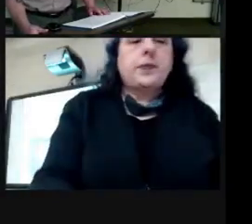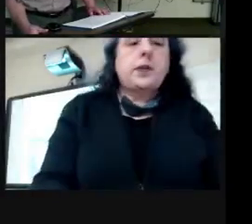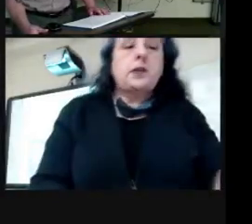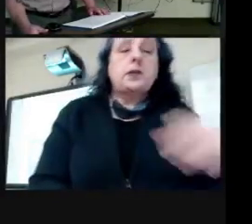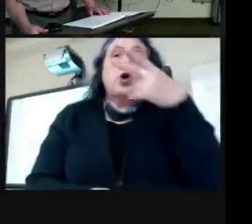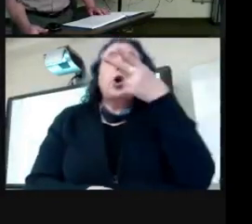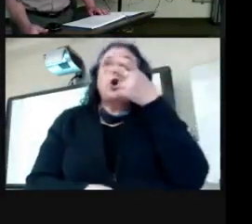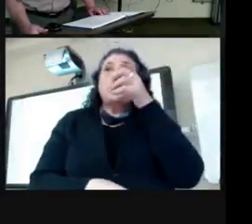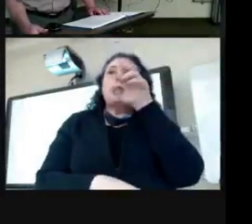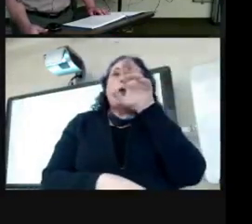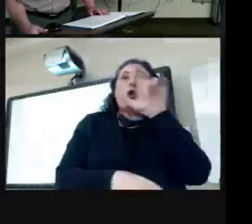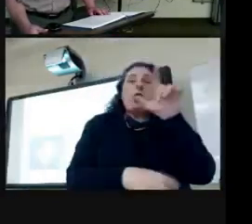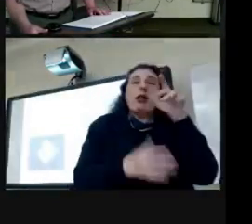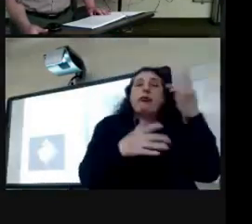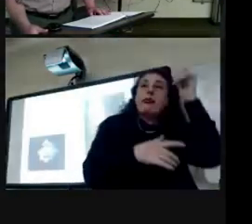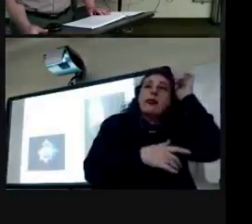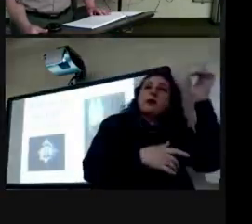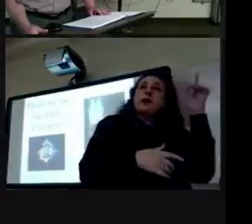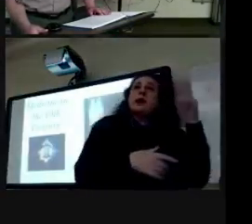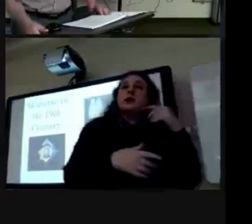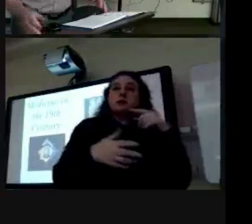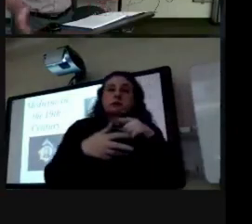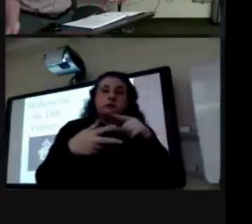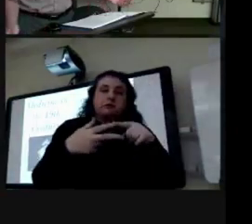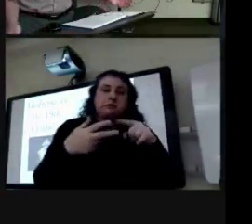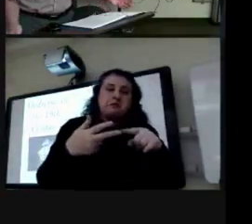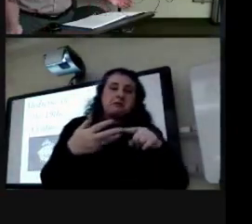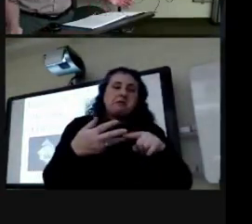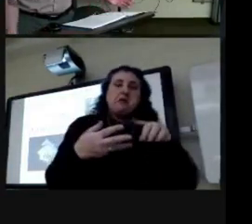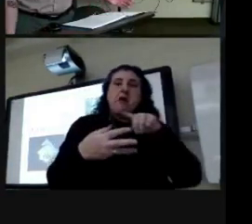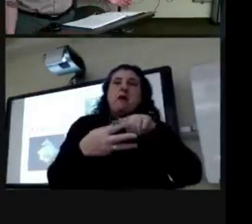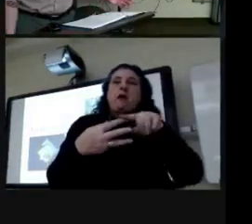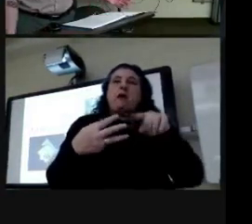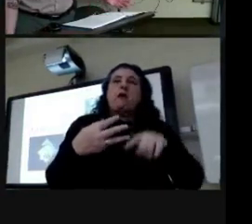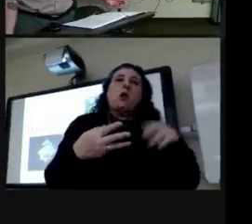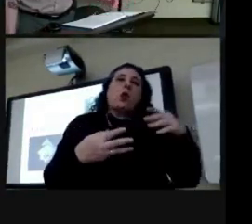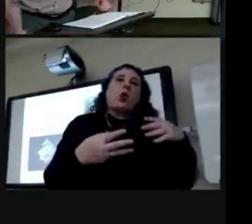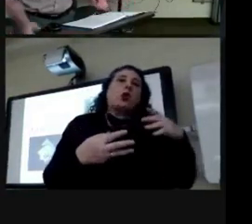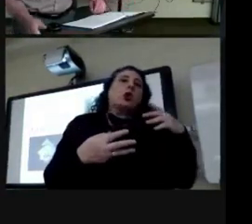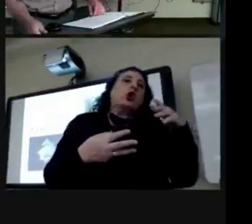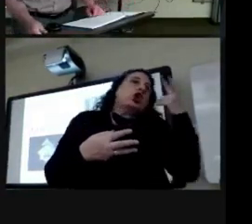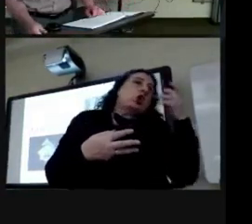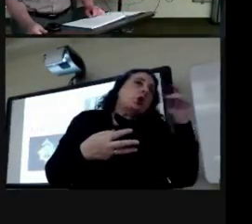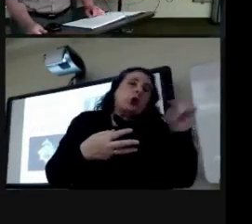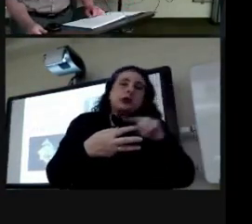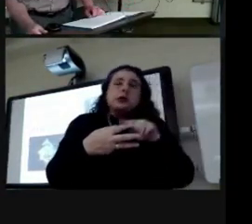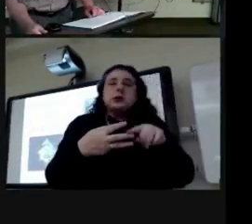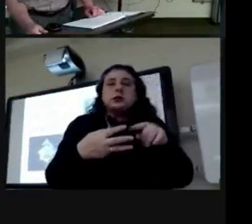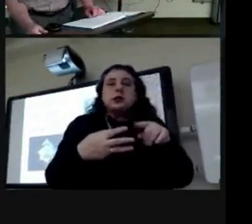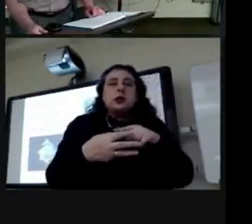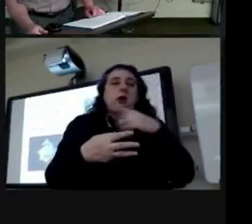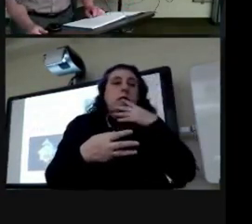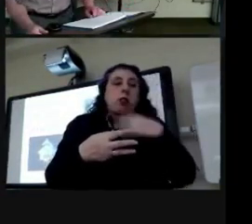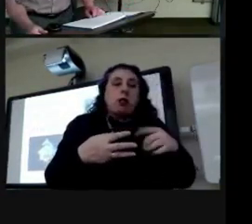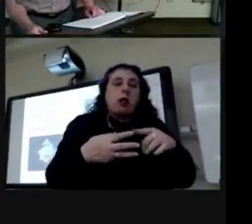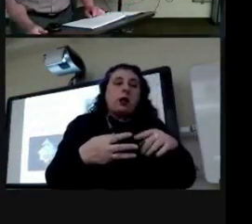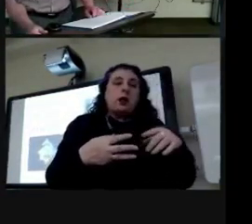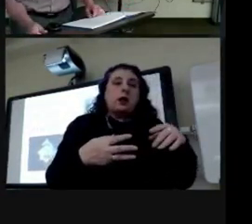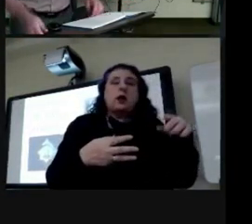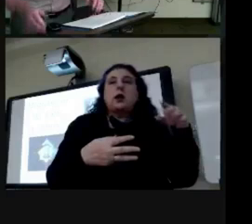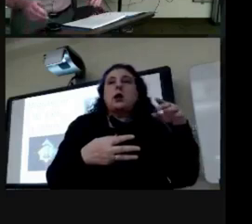stated that humans are made up of four humors or substances and these are blood illivial black vile and phlegm